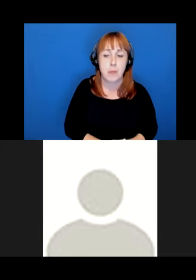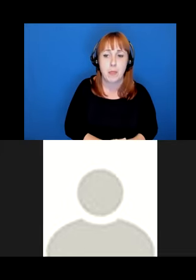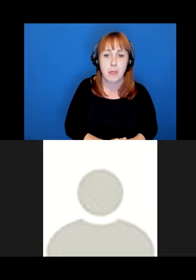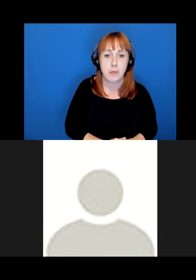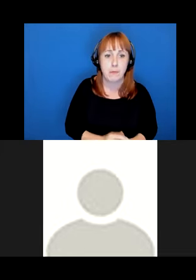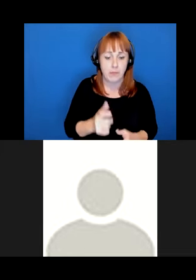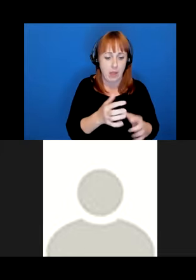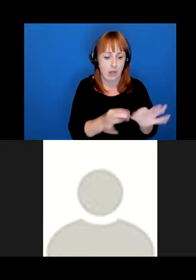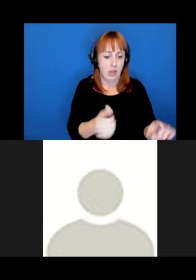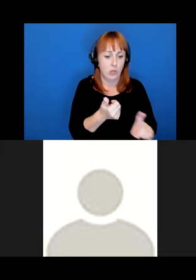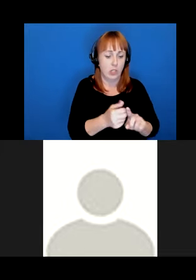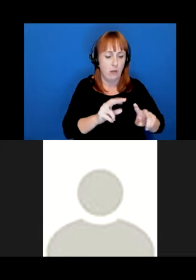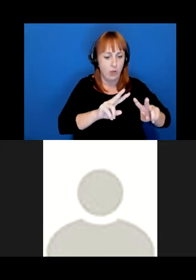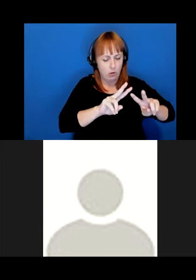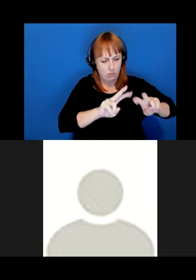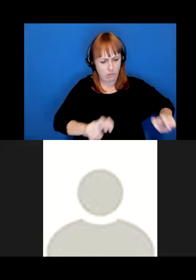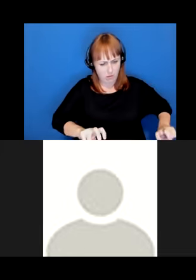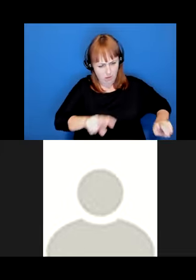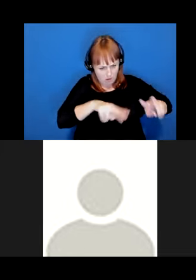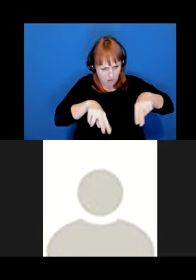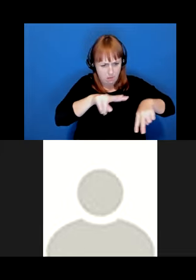Dissected language examples, for example.